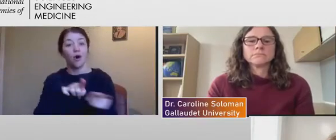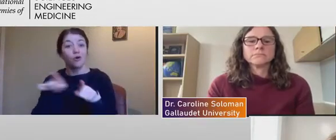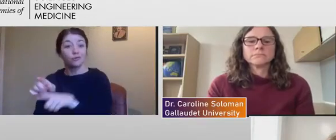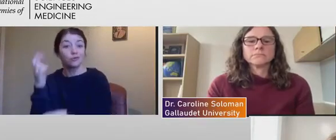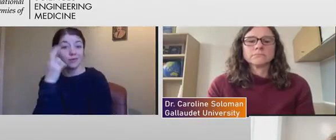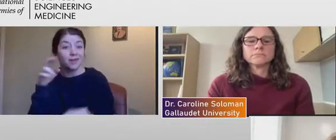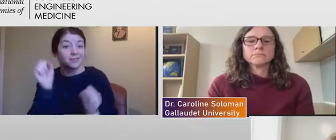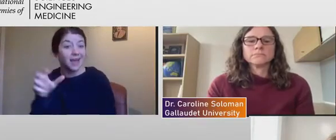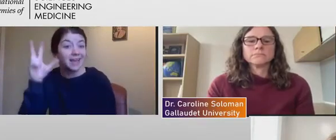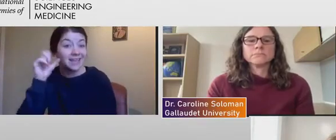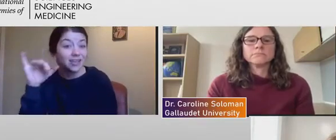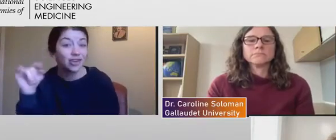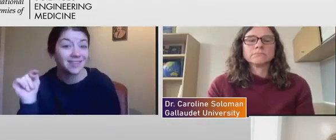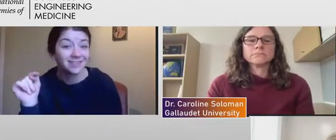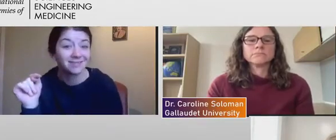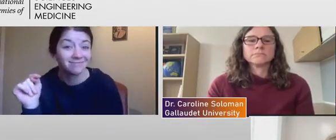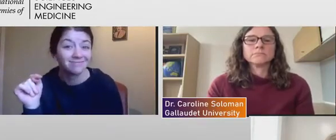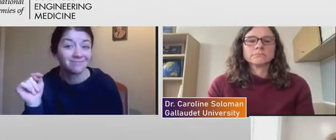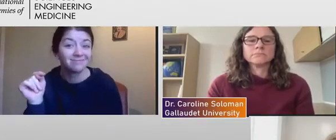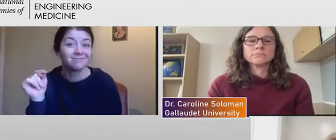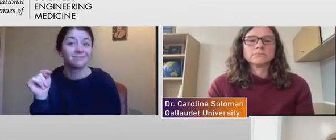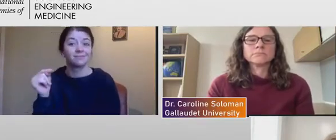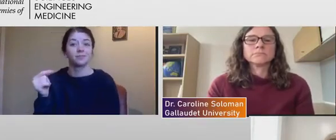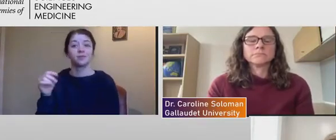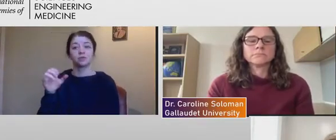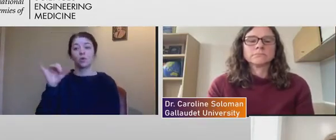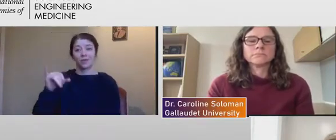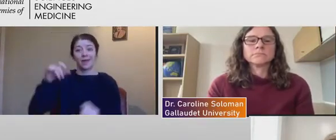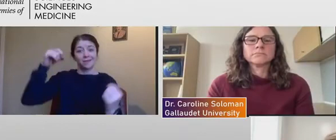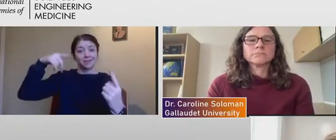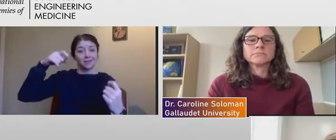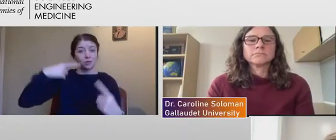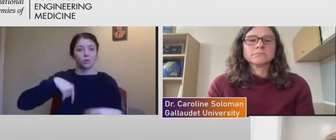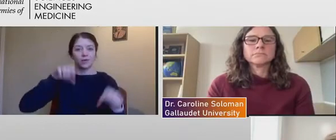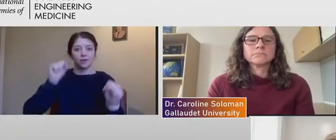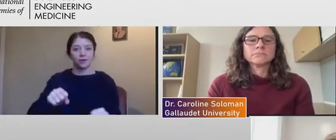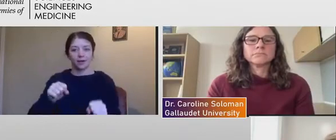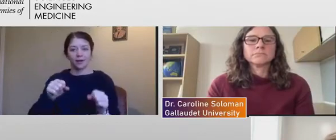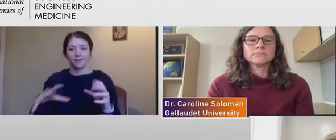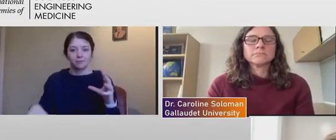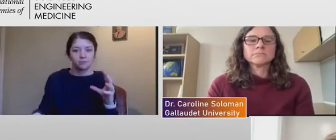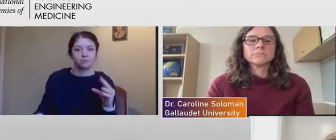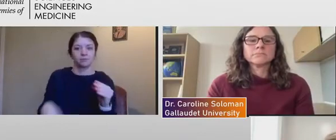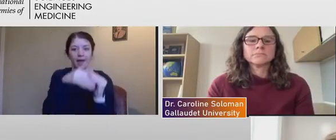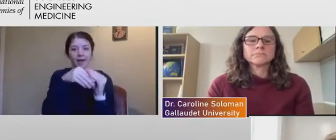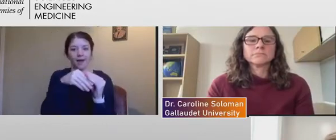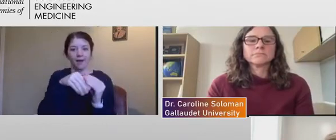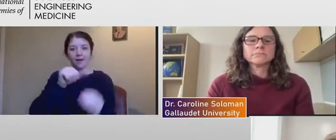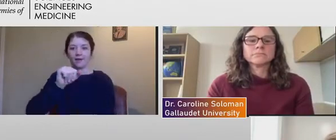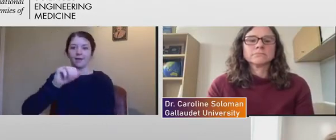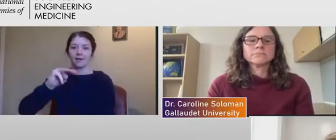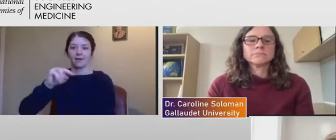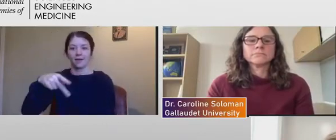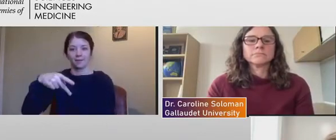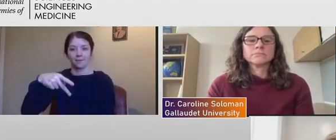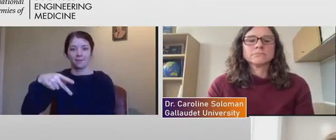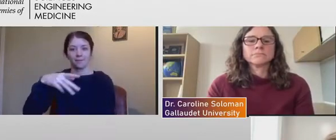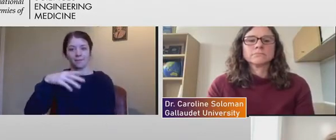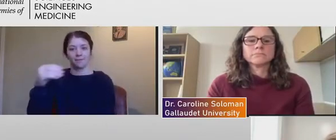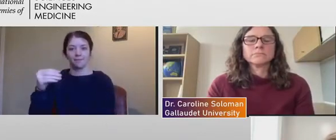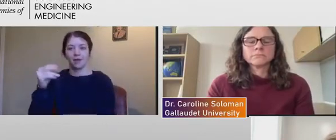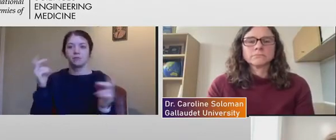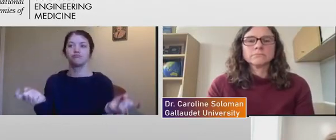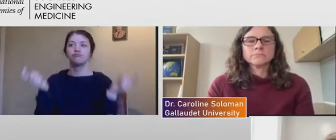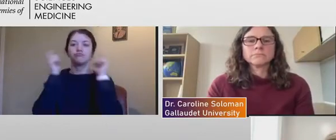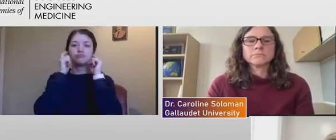we could take those signals and attach it to an amplifier for and plug in headsets. Now, typically